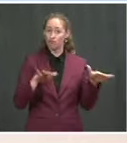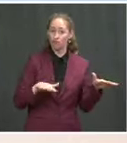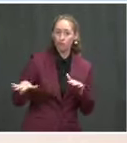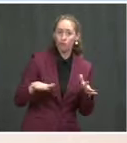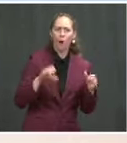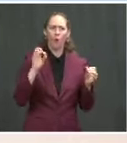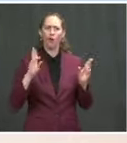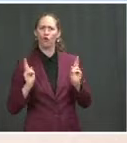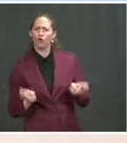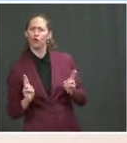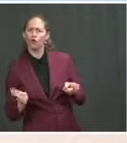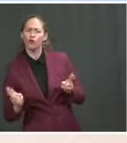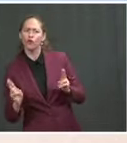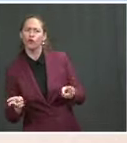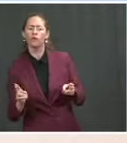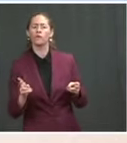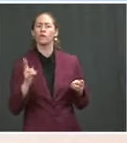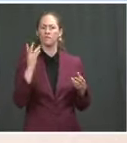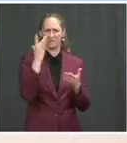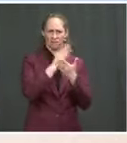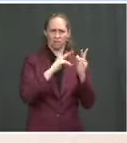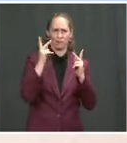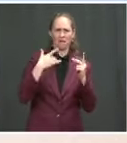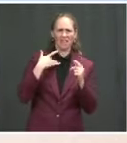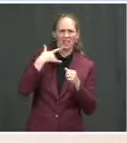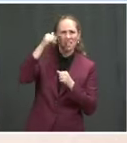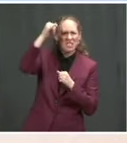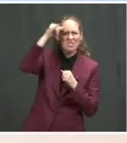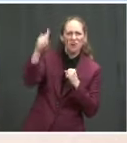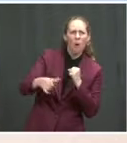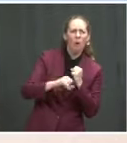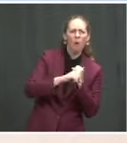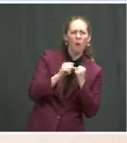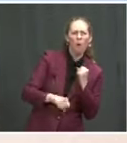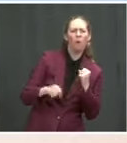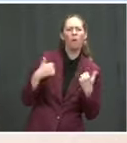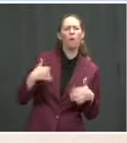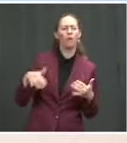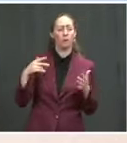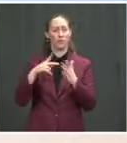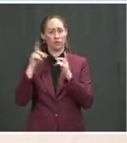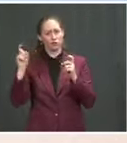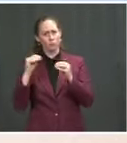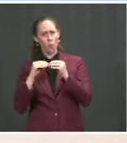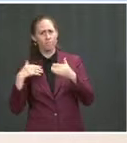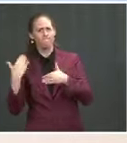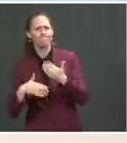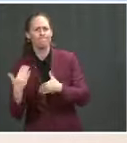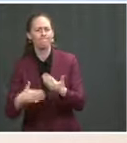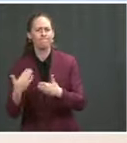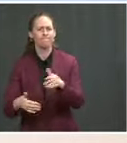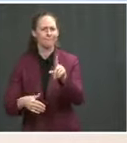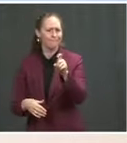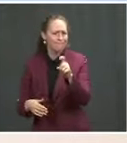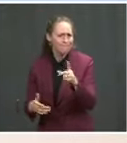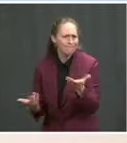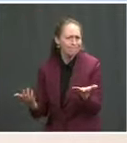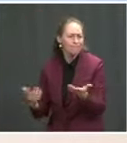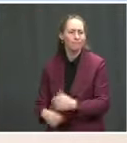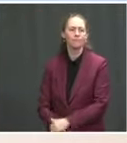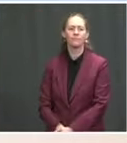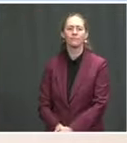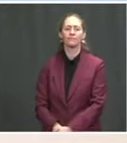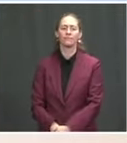like it's taking too long and that perhaps he has to have a more active central public role. Well, I'd first say that having lived through a lot of